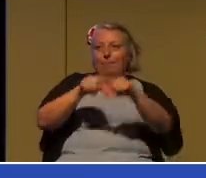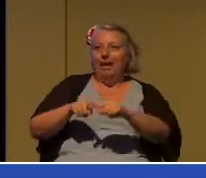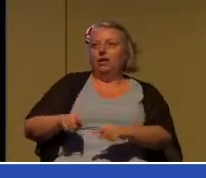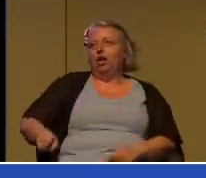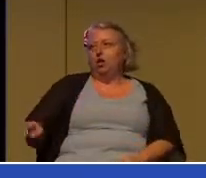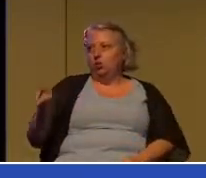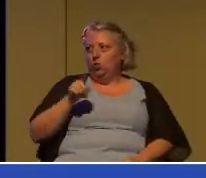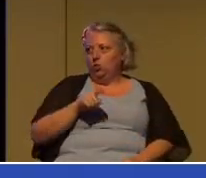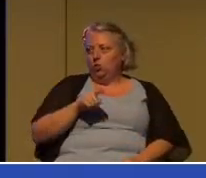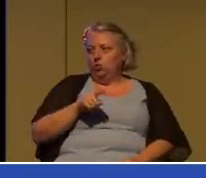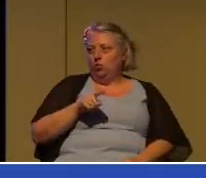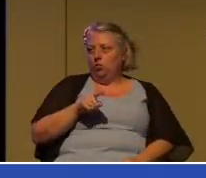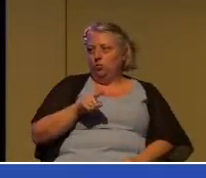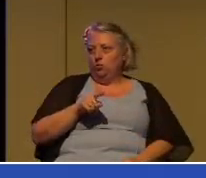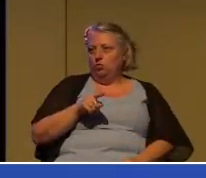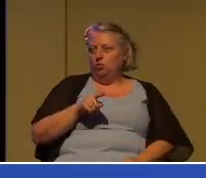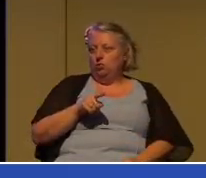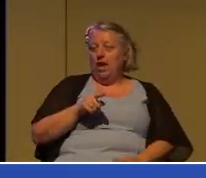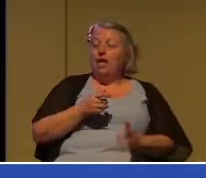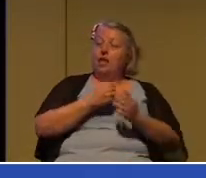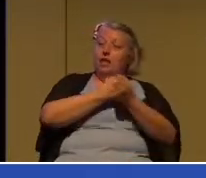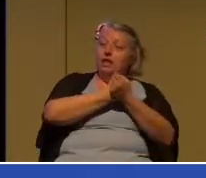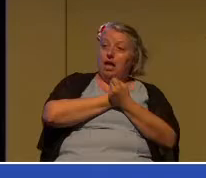and that love demands